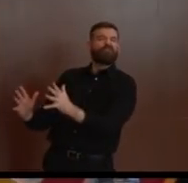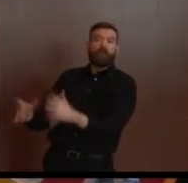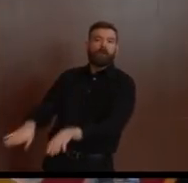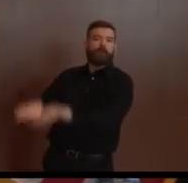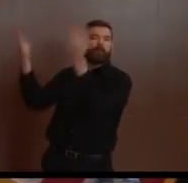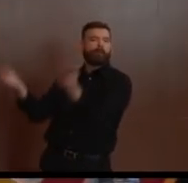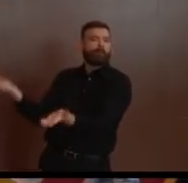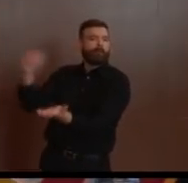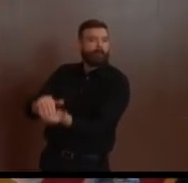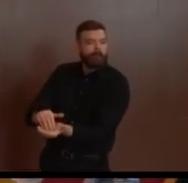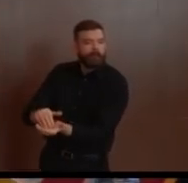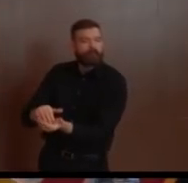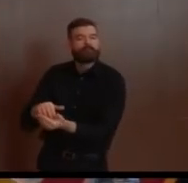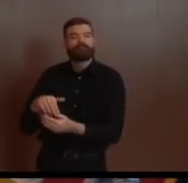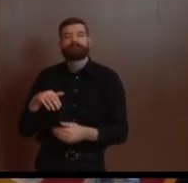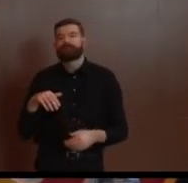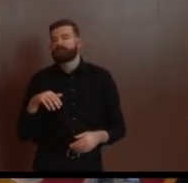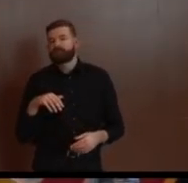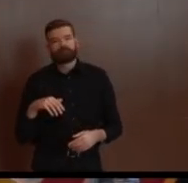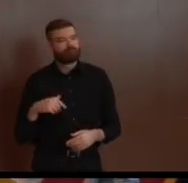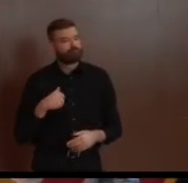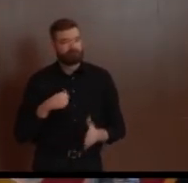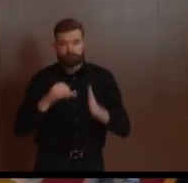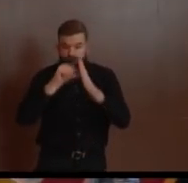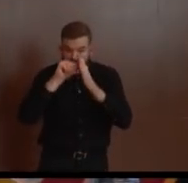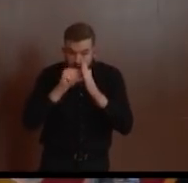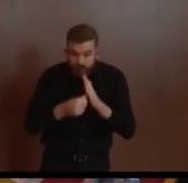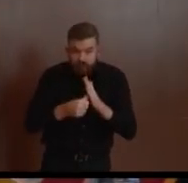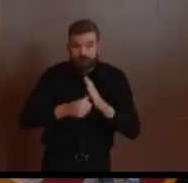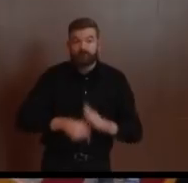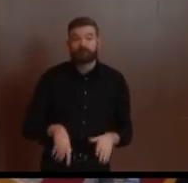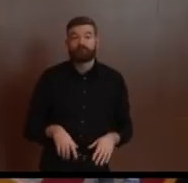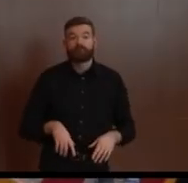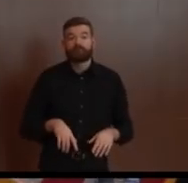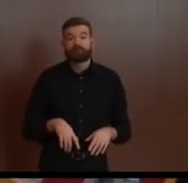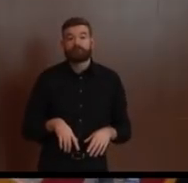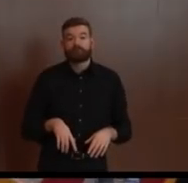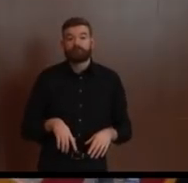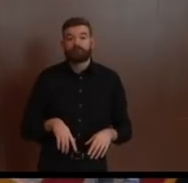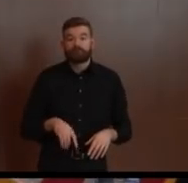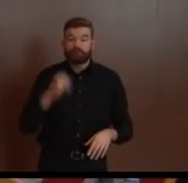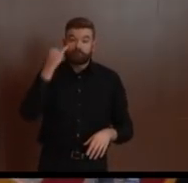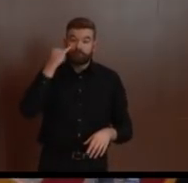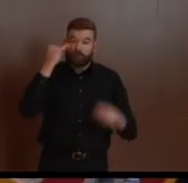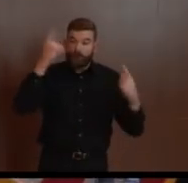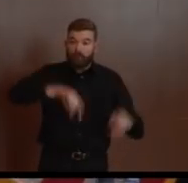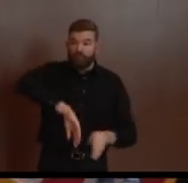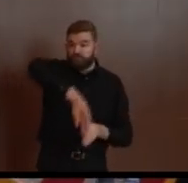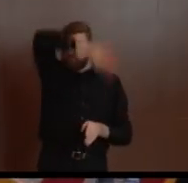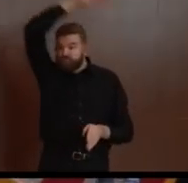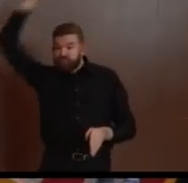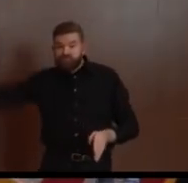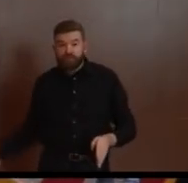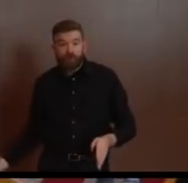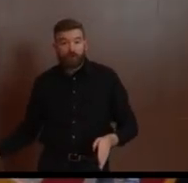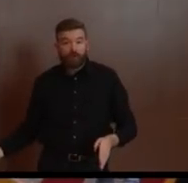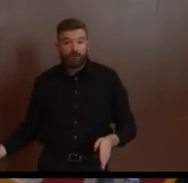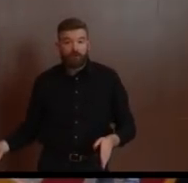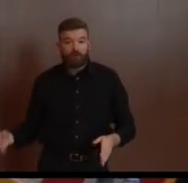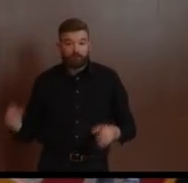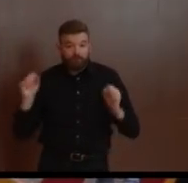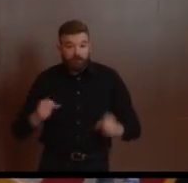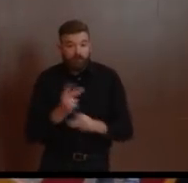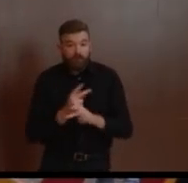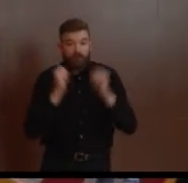that I felt we should make, only because Chris lugged the chart back with him today. So I want to make sure we had not left that gun unsaid.